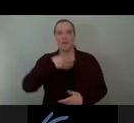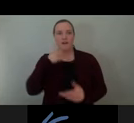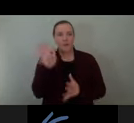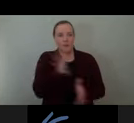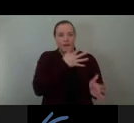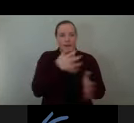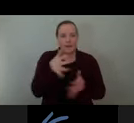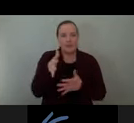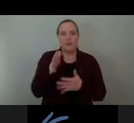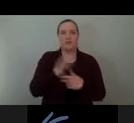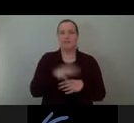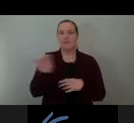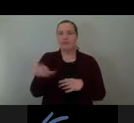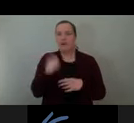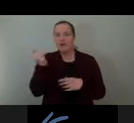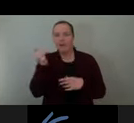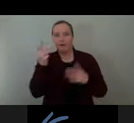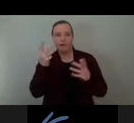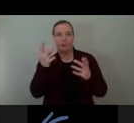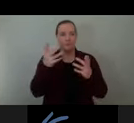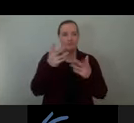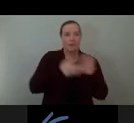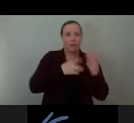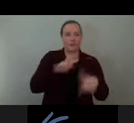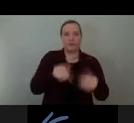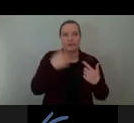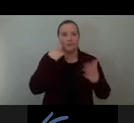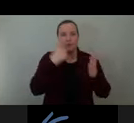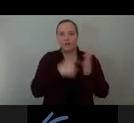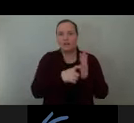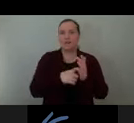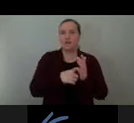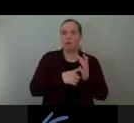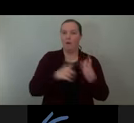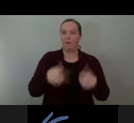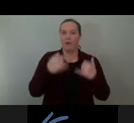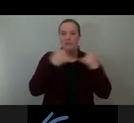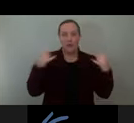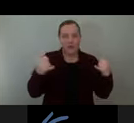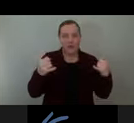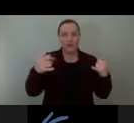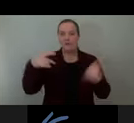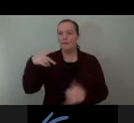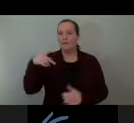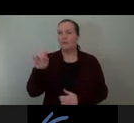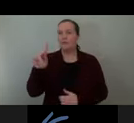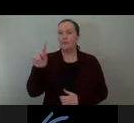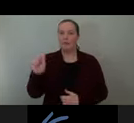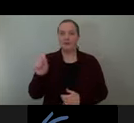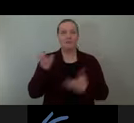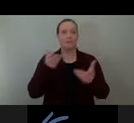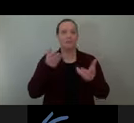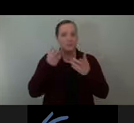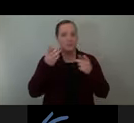this served us really as a starting point and inspiration, seeing that life finds pockets and services to inhabit and sustain